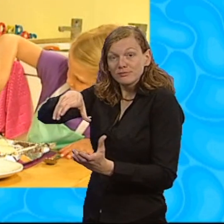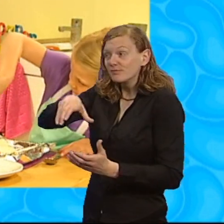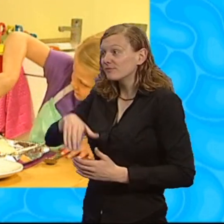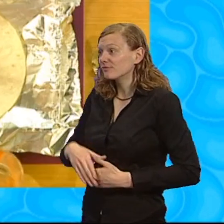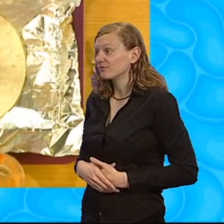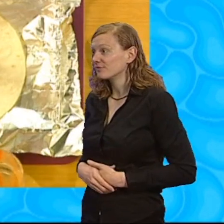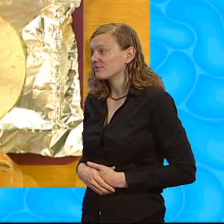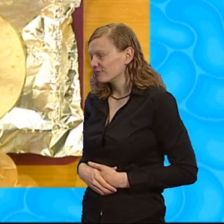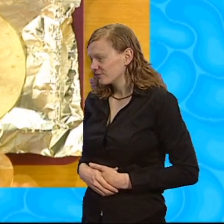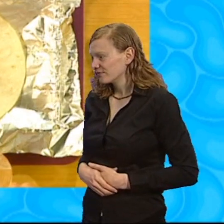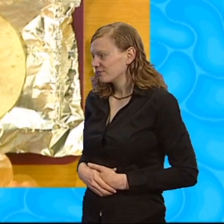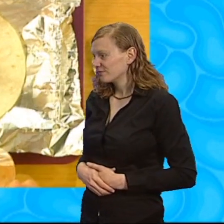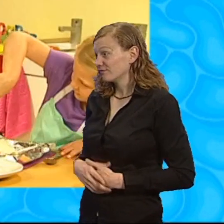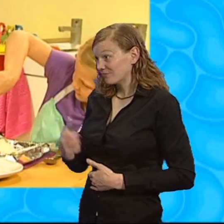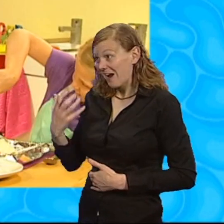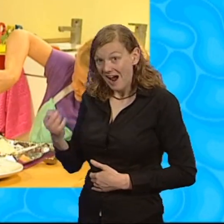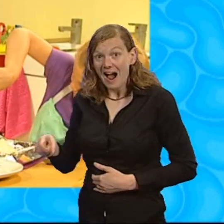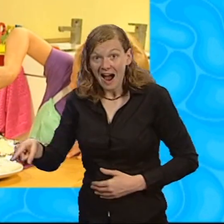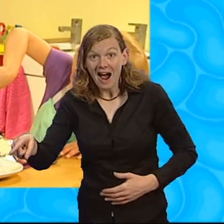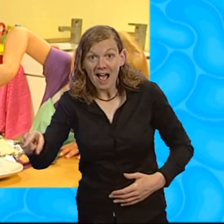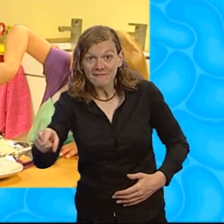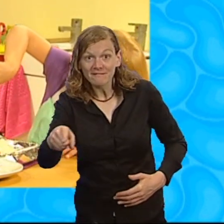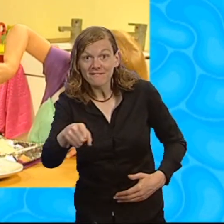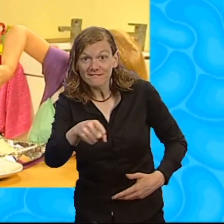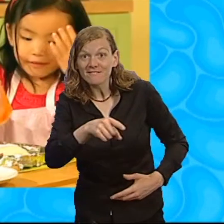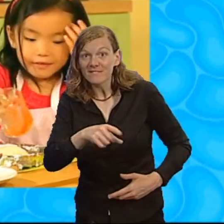Look, I've got a big splat. Has everyone got a big splat? I have.